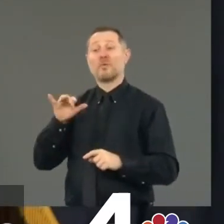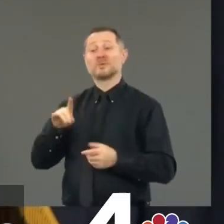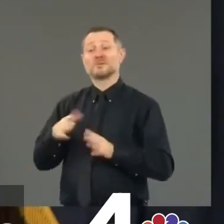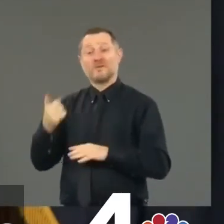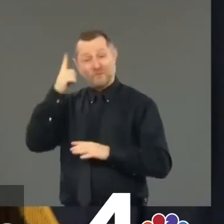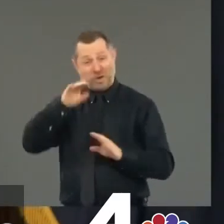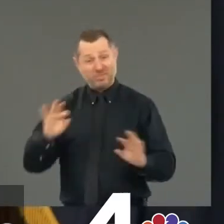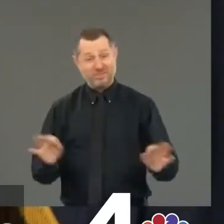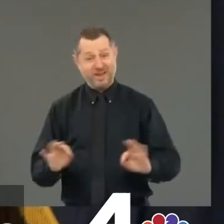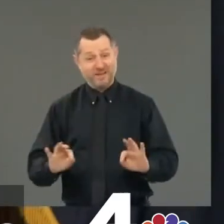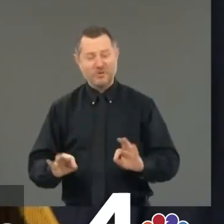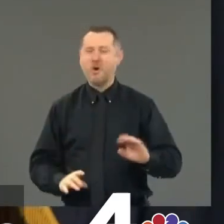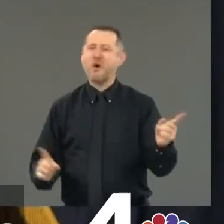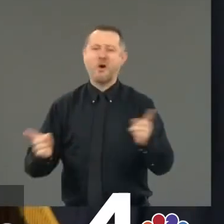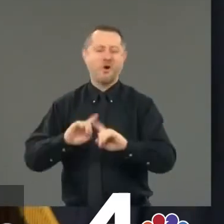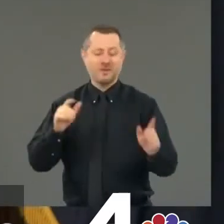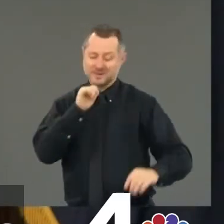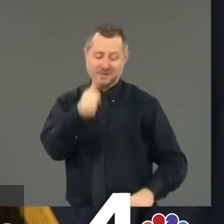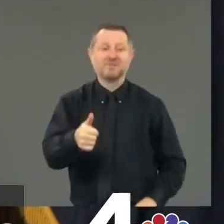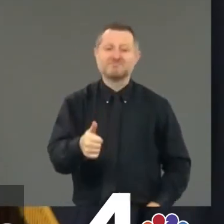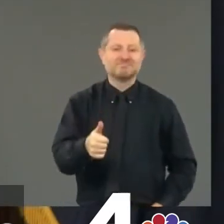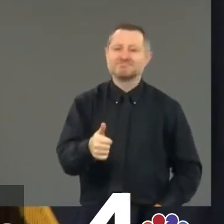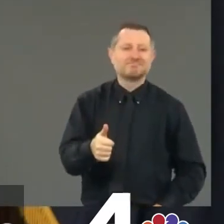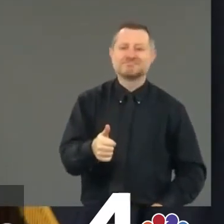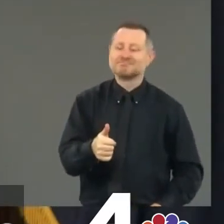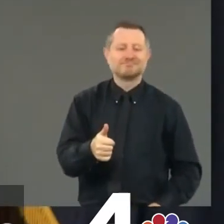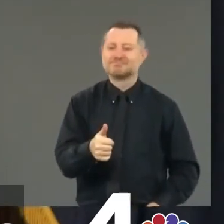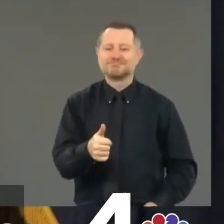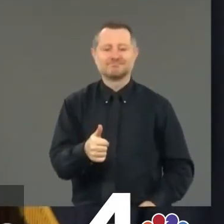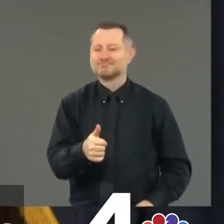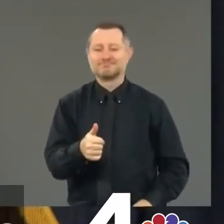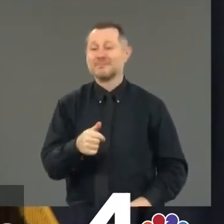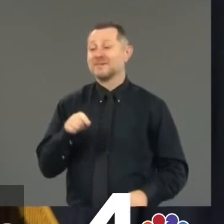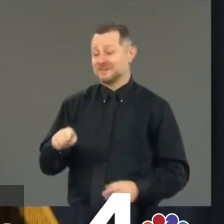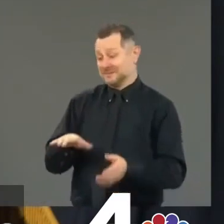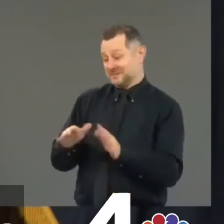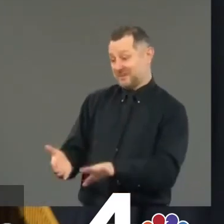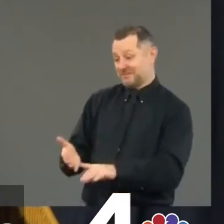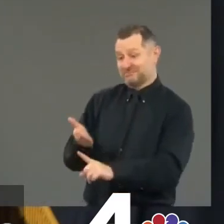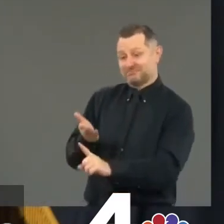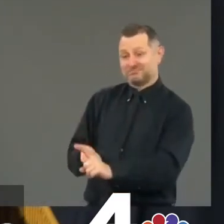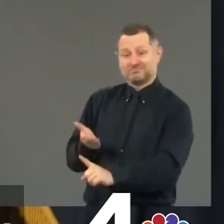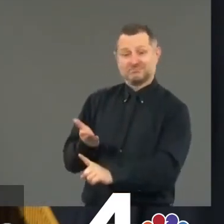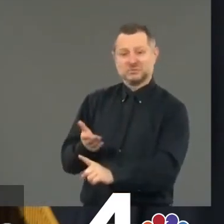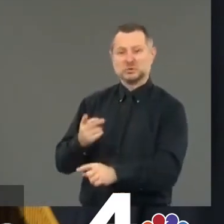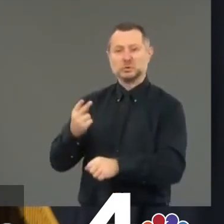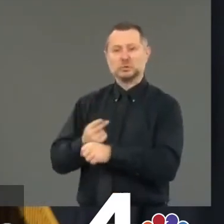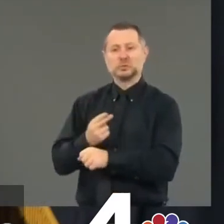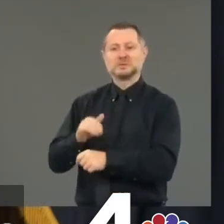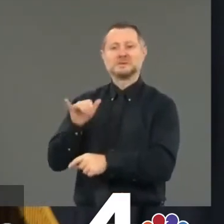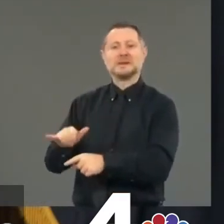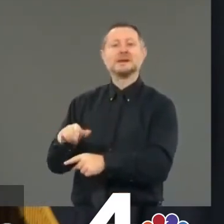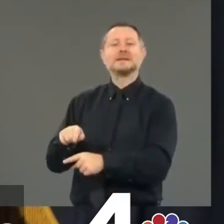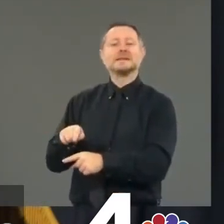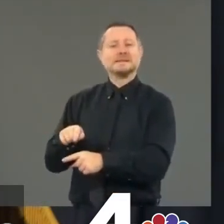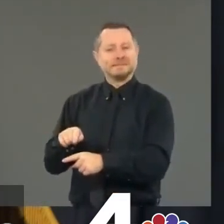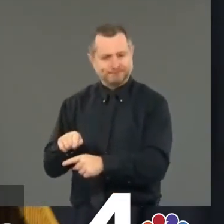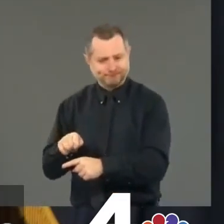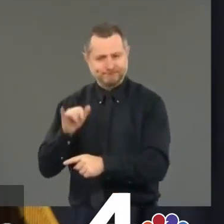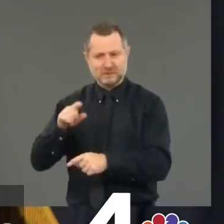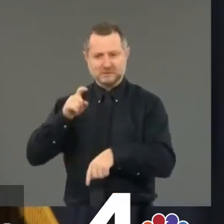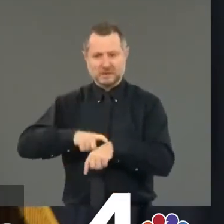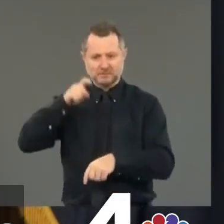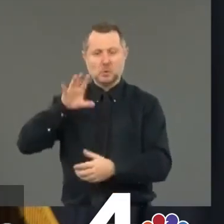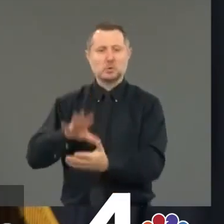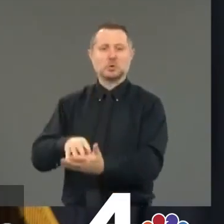Mr. Floyd's killing must be a moment in which this nation actually learned and grew